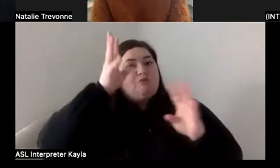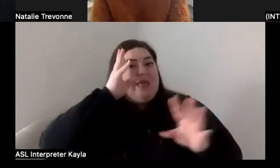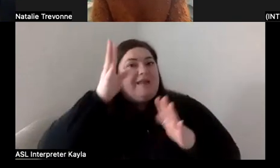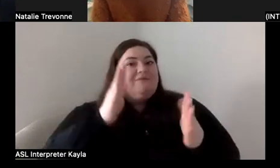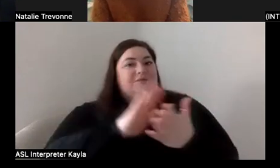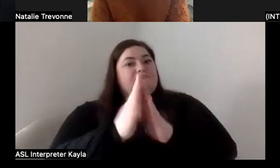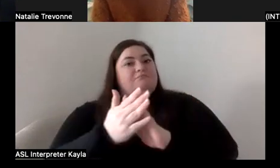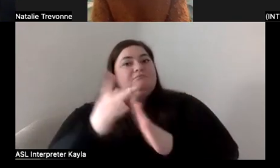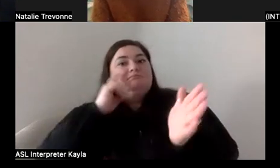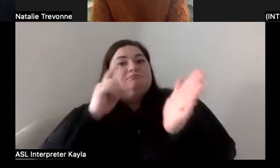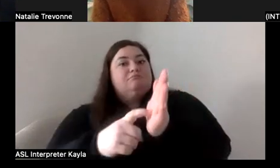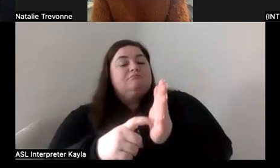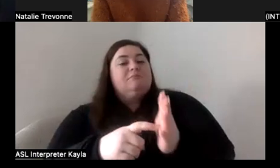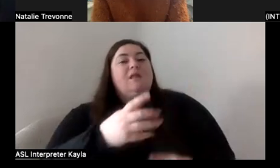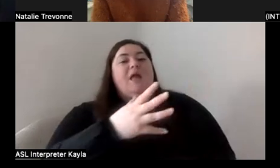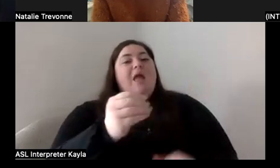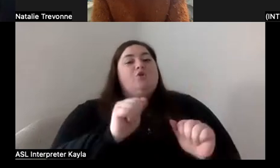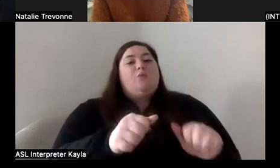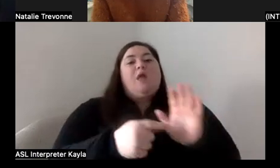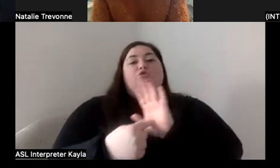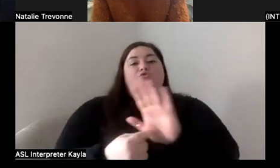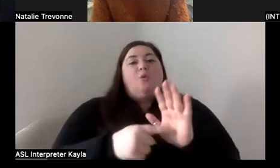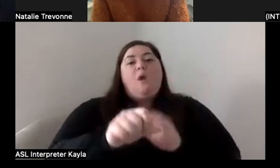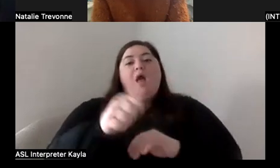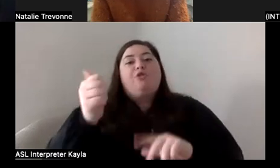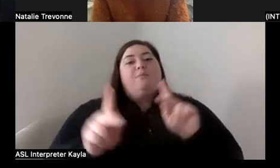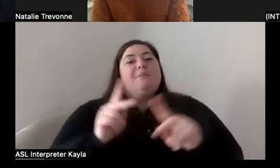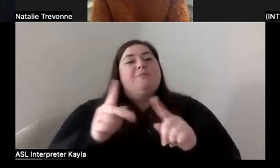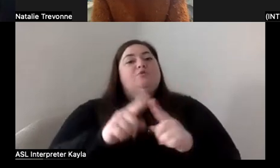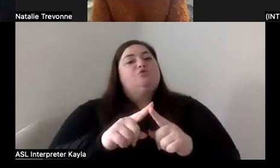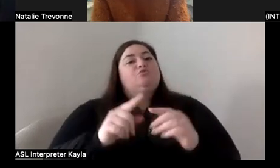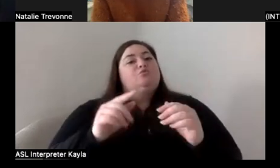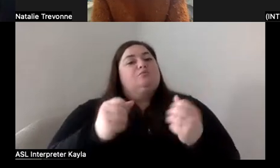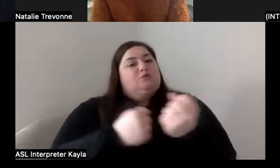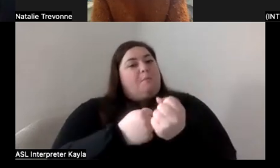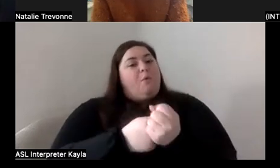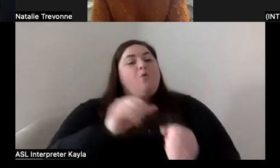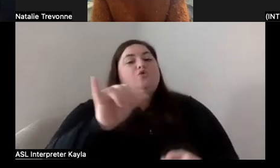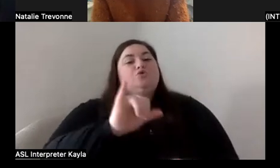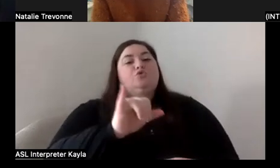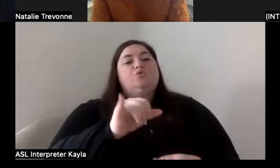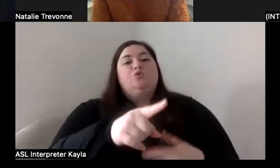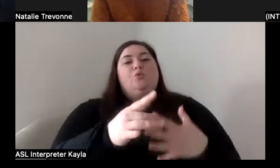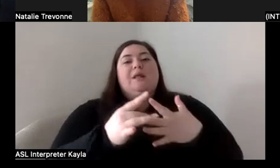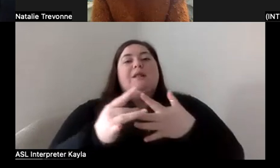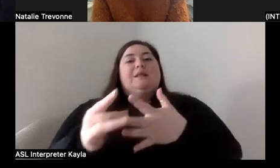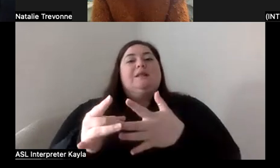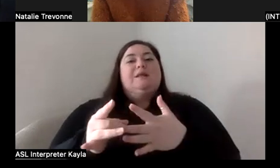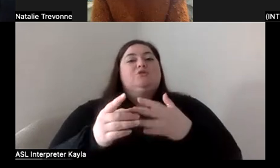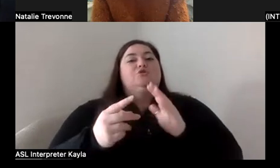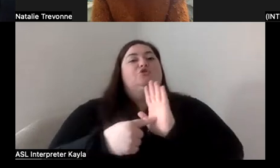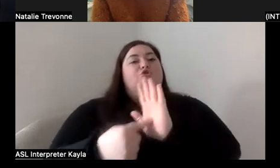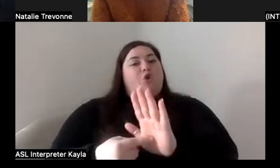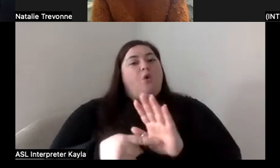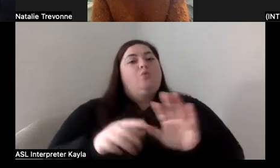it's like, it kind of shows other people how they can be supportive to you. It's like, you're kind of leading the way and showing the way by doing